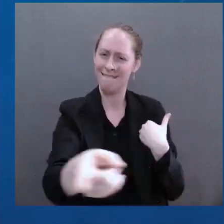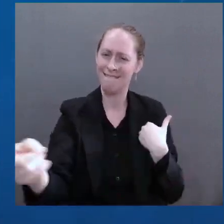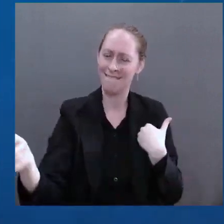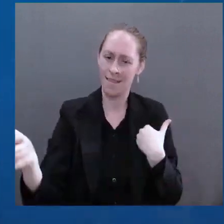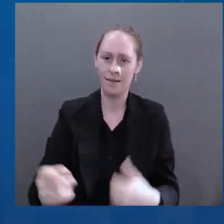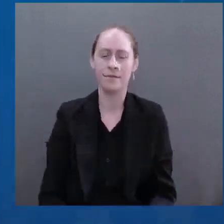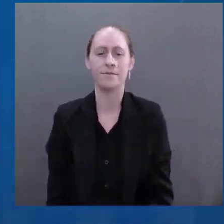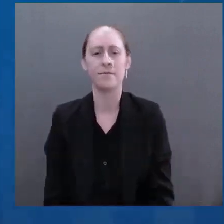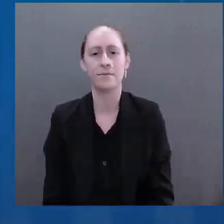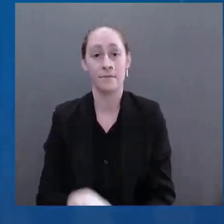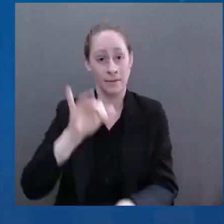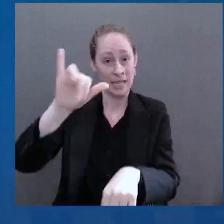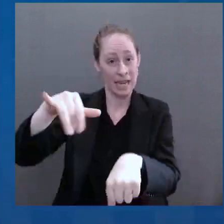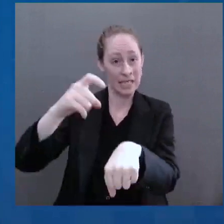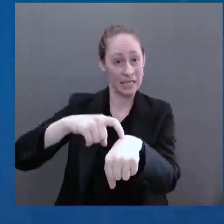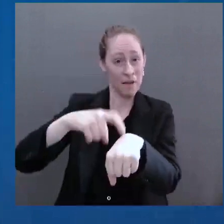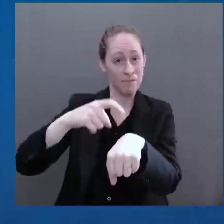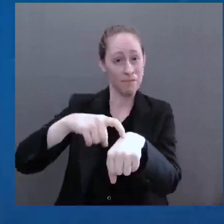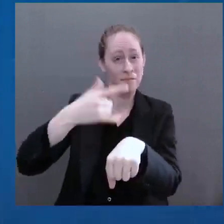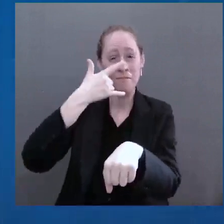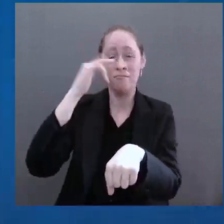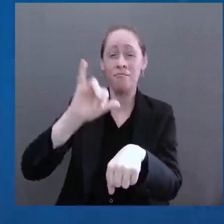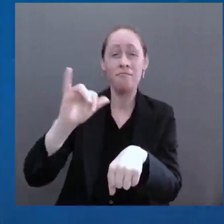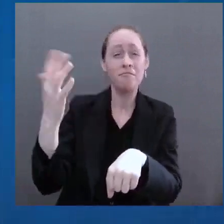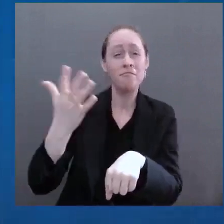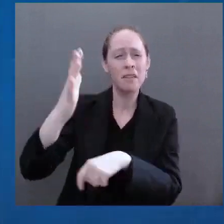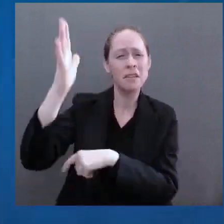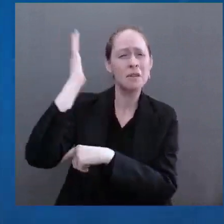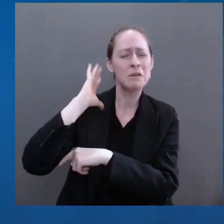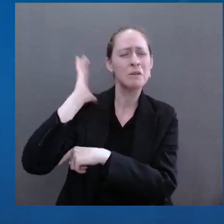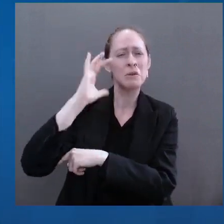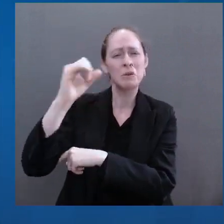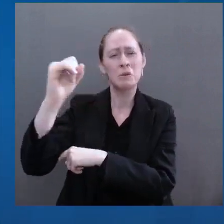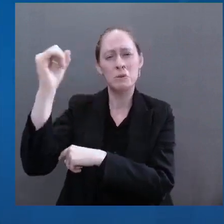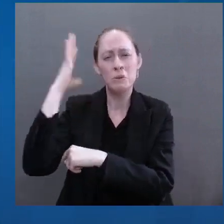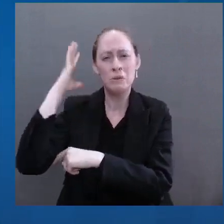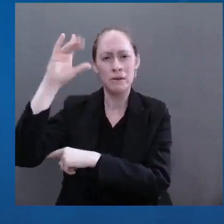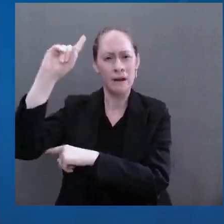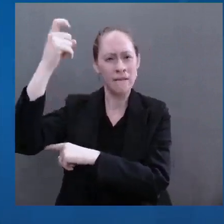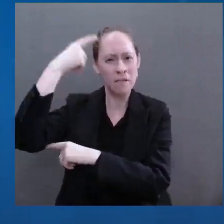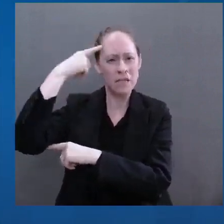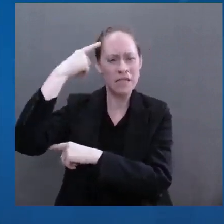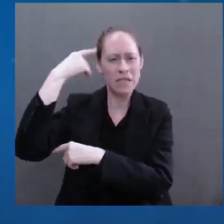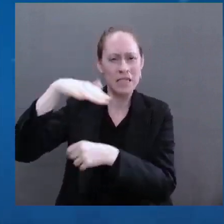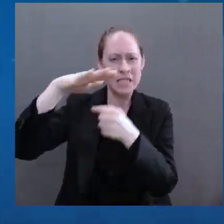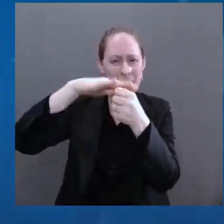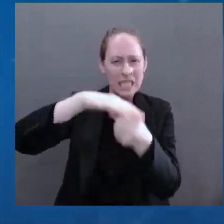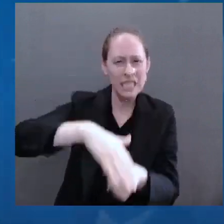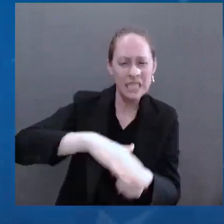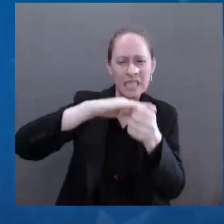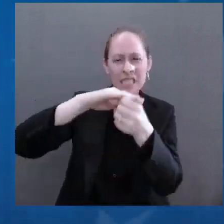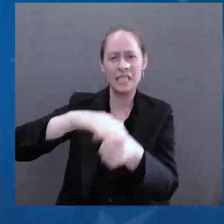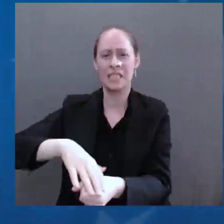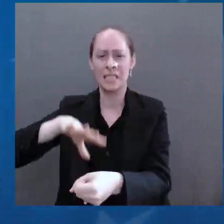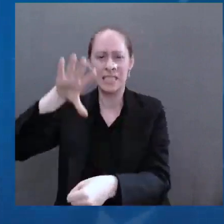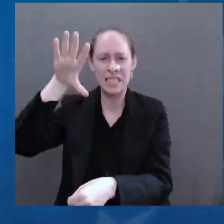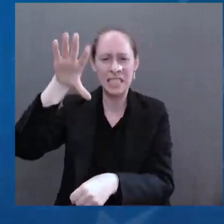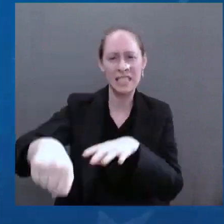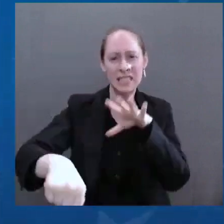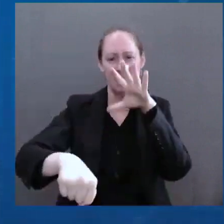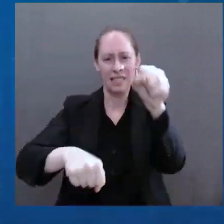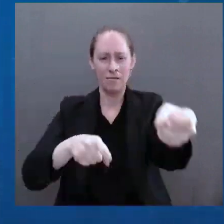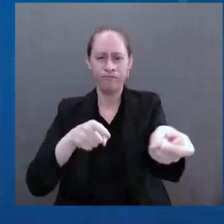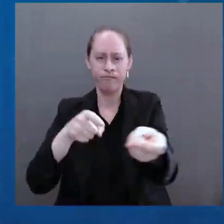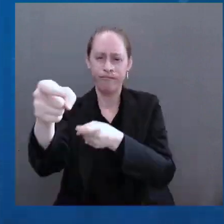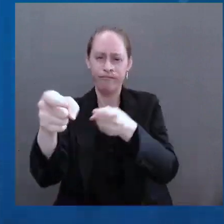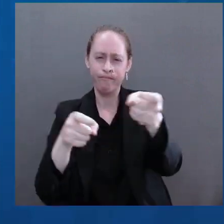in the Central Land and Eastern Europe 30 years ago. It was a message that will overcome